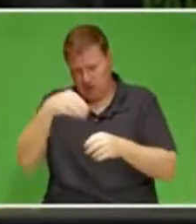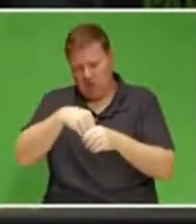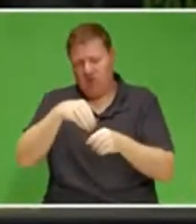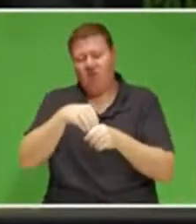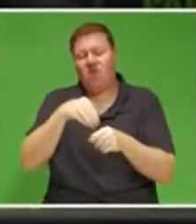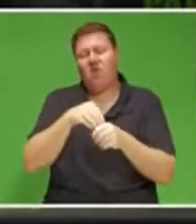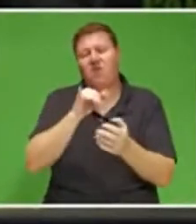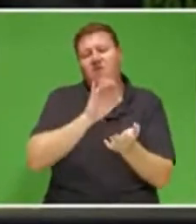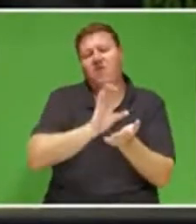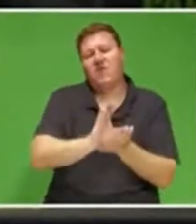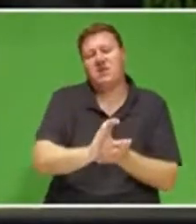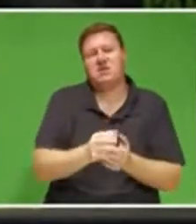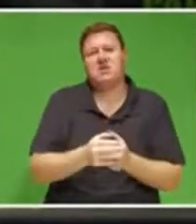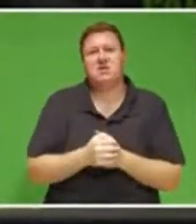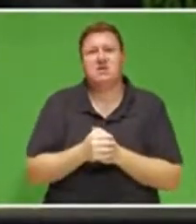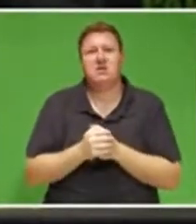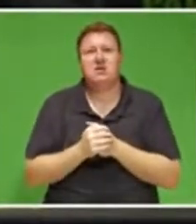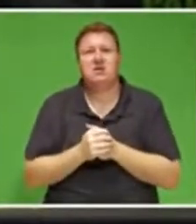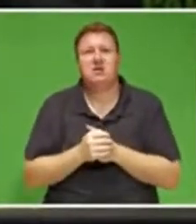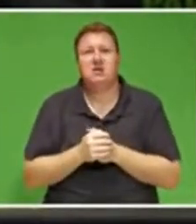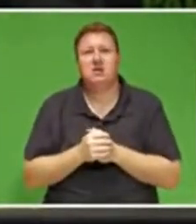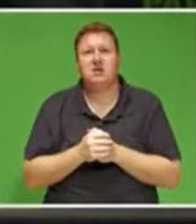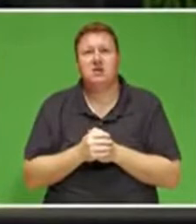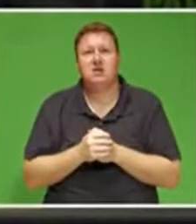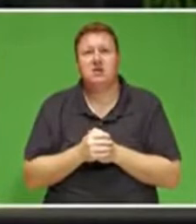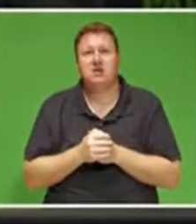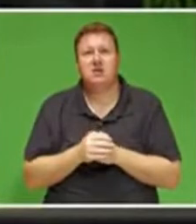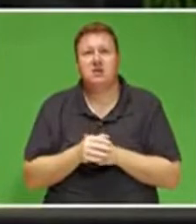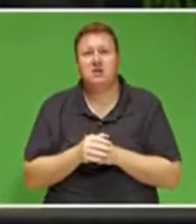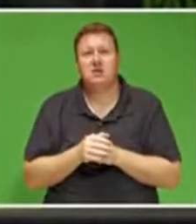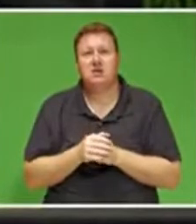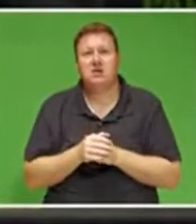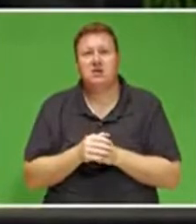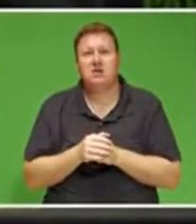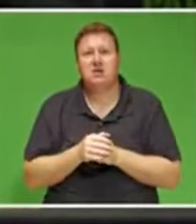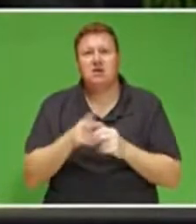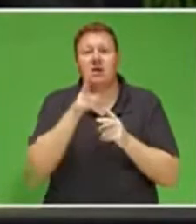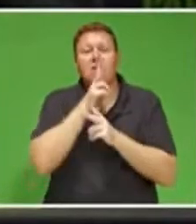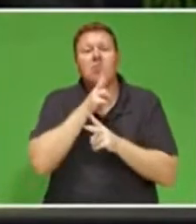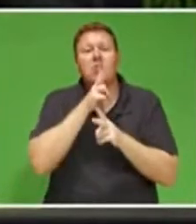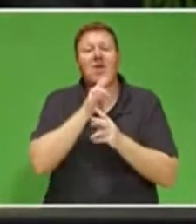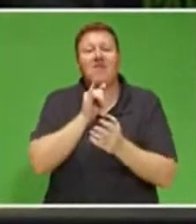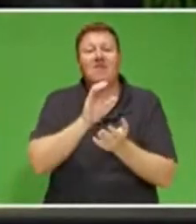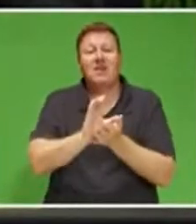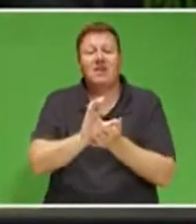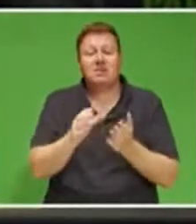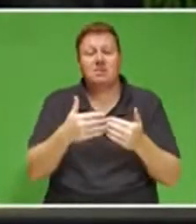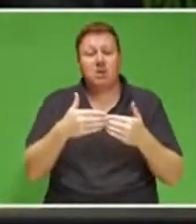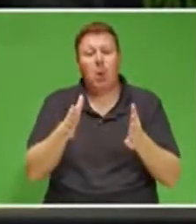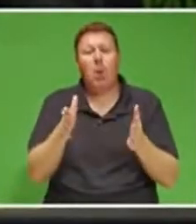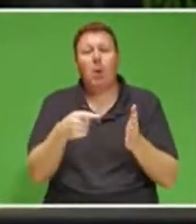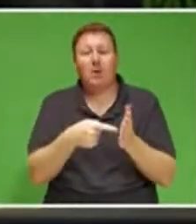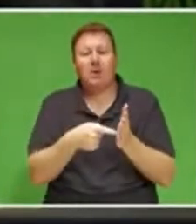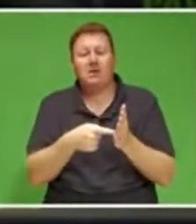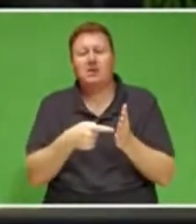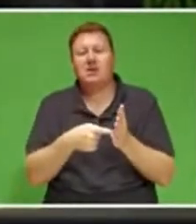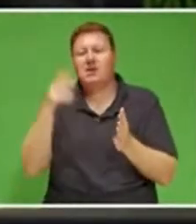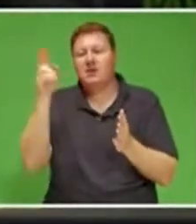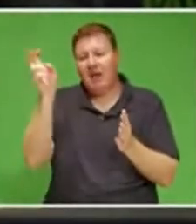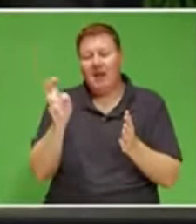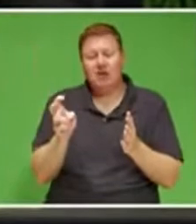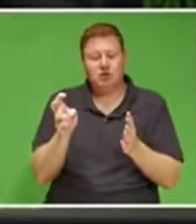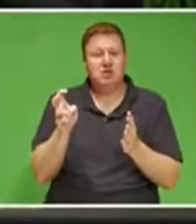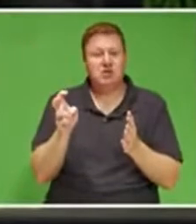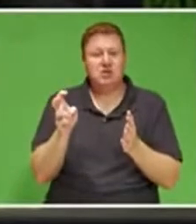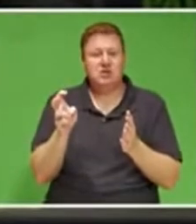them investing. We've opened the way for private investment in electricity generation